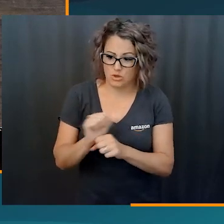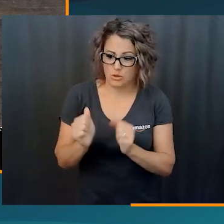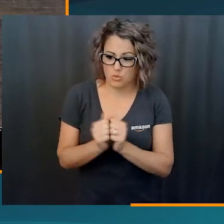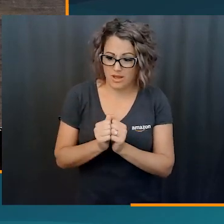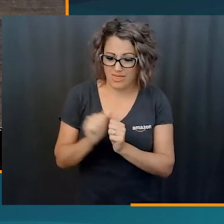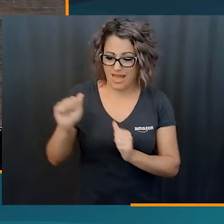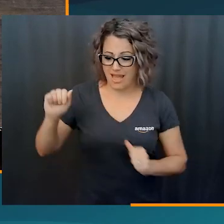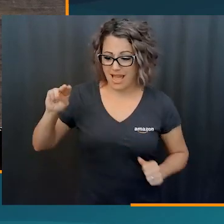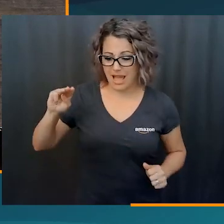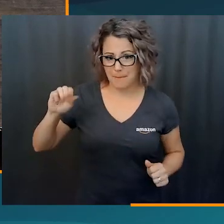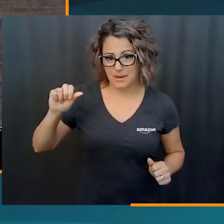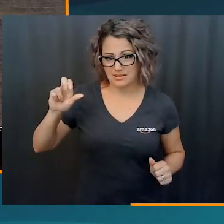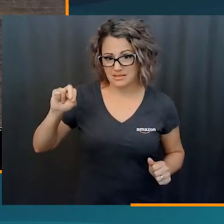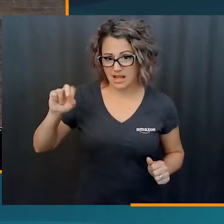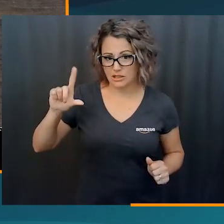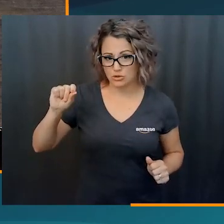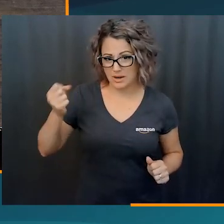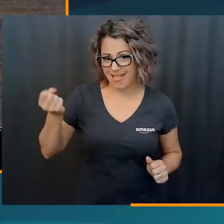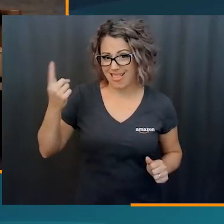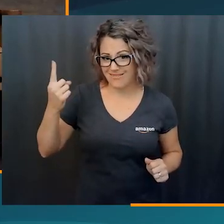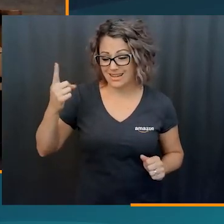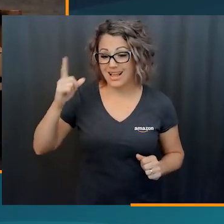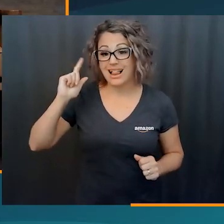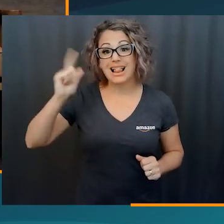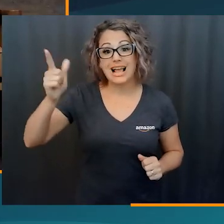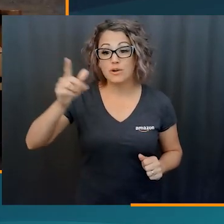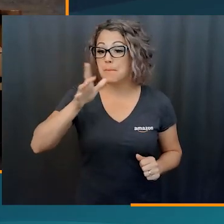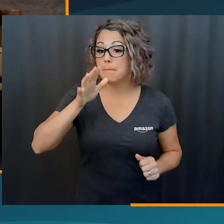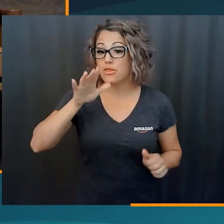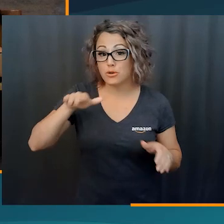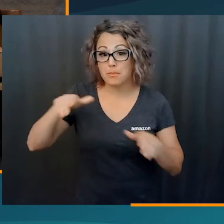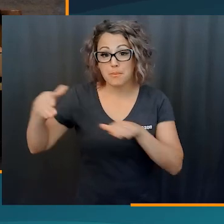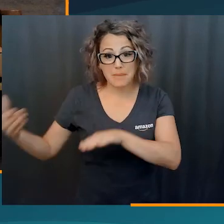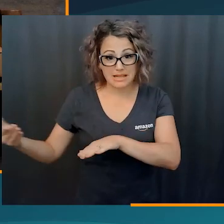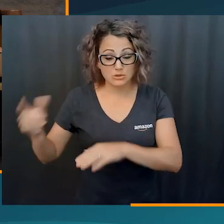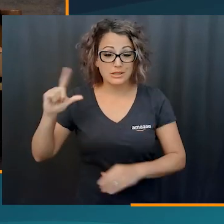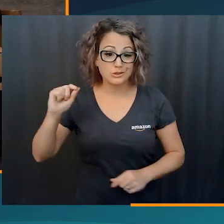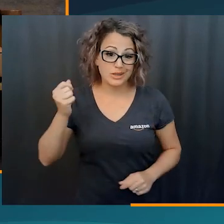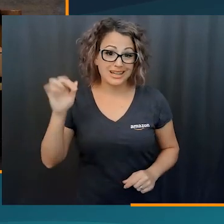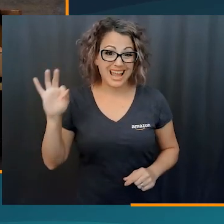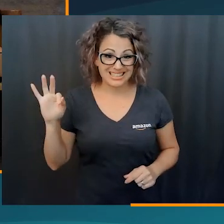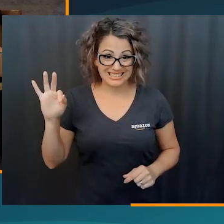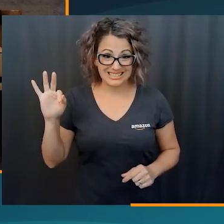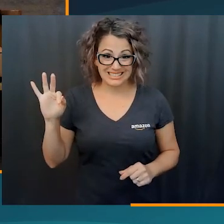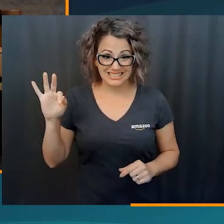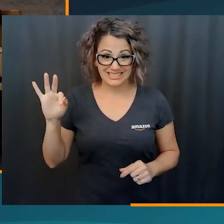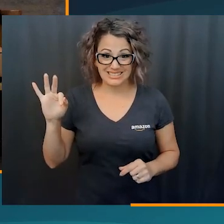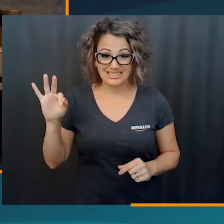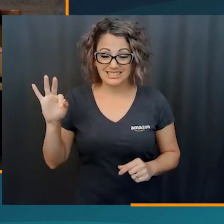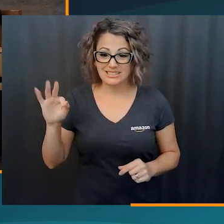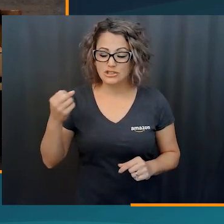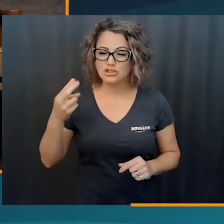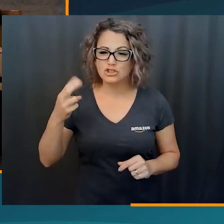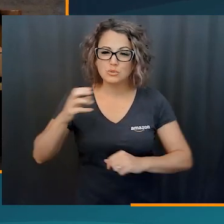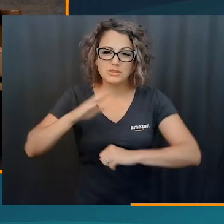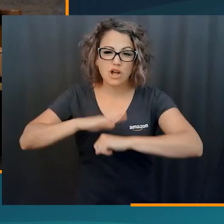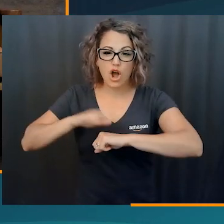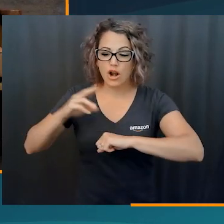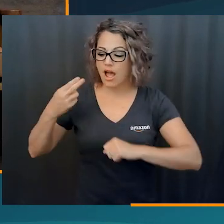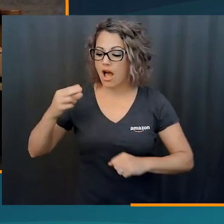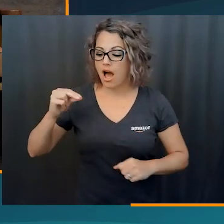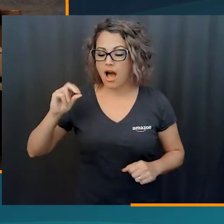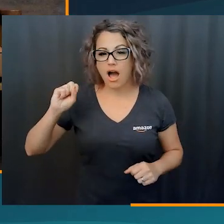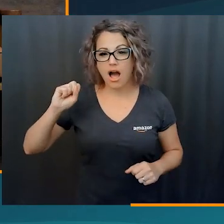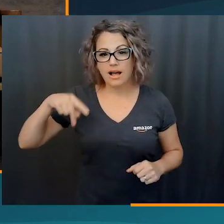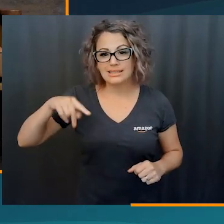and obviously I've been with Amazon since 2011. And then later when, when my mom, um, passed away in 2019,